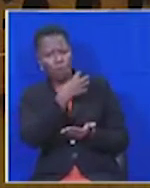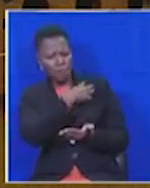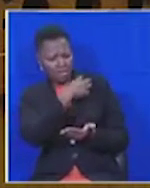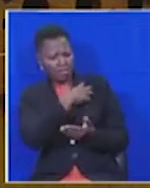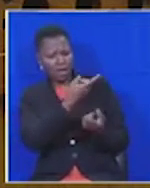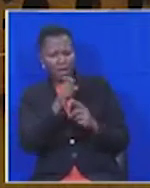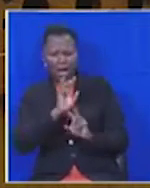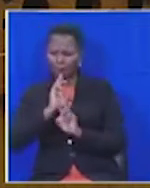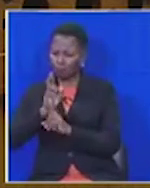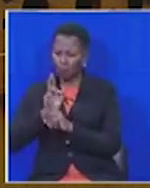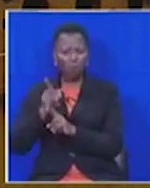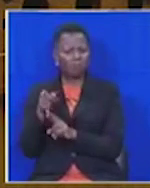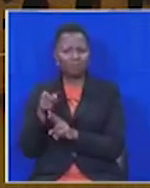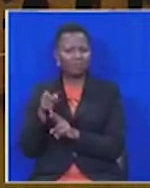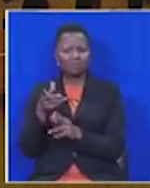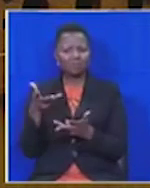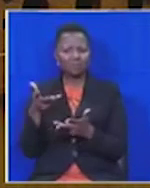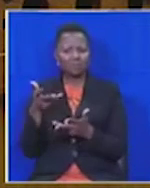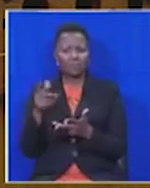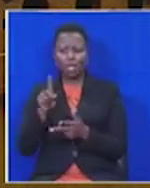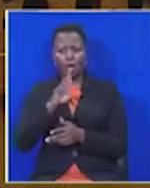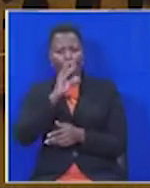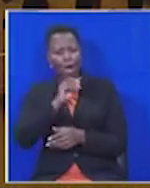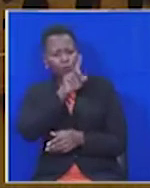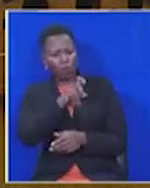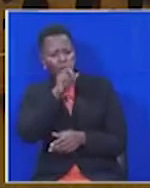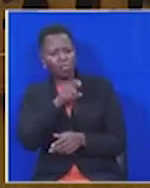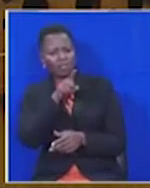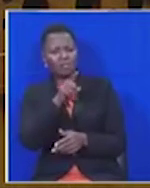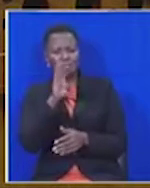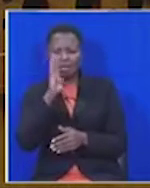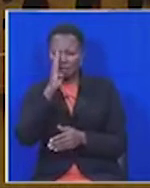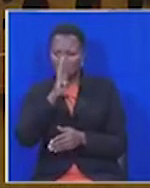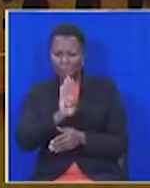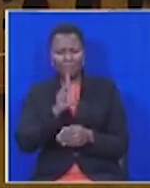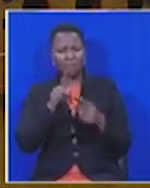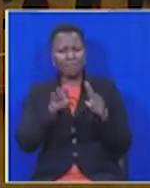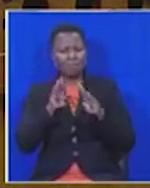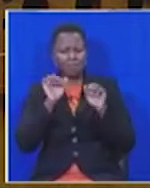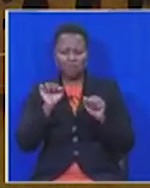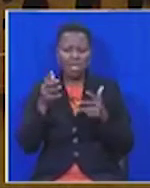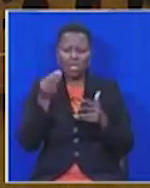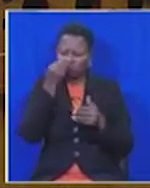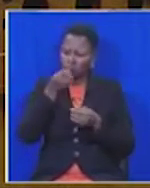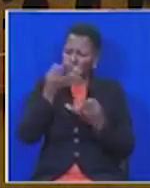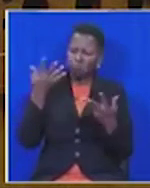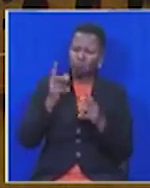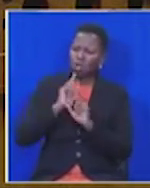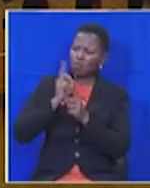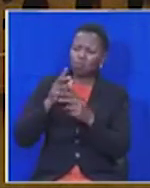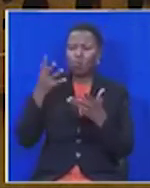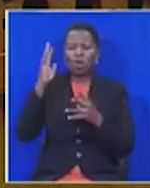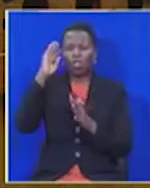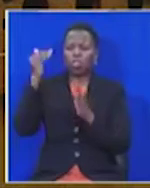of the Executive sometimes react to questions that have been put to them, the nonchalant and flippant responses, the